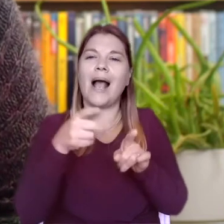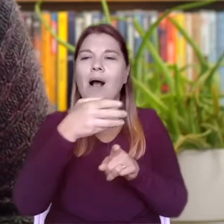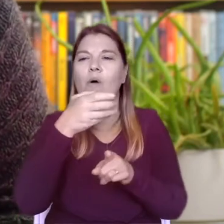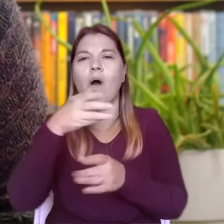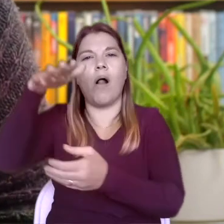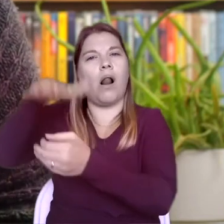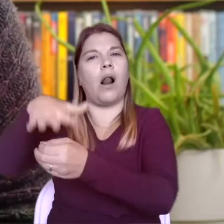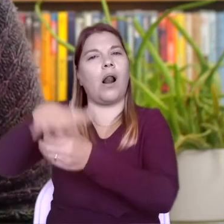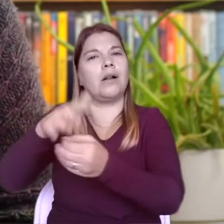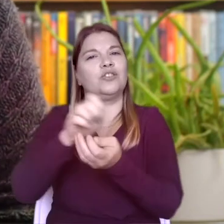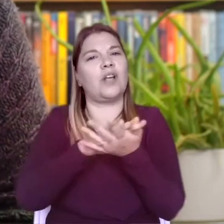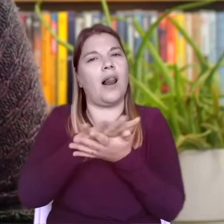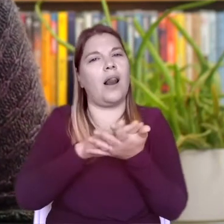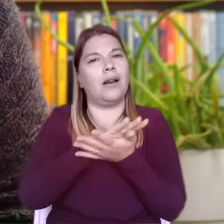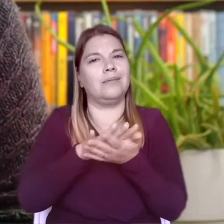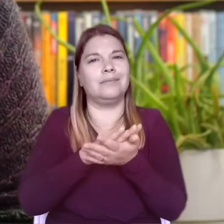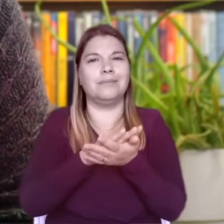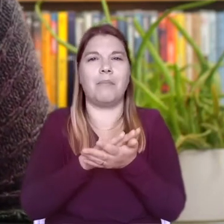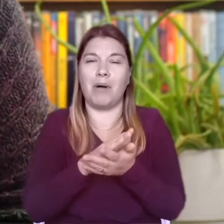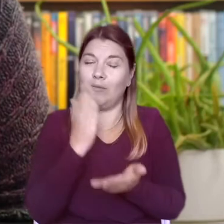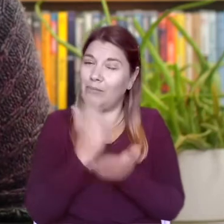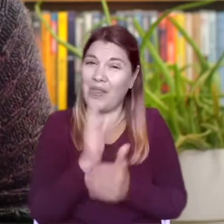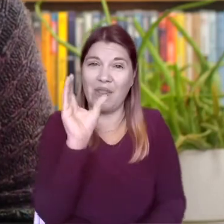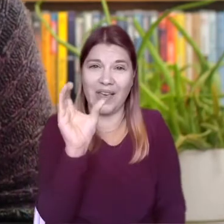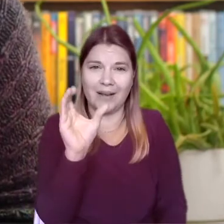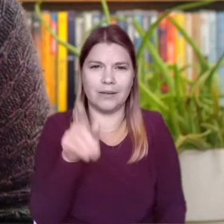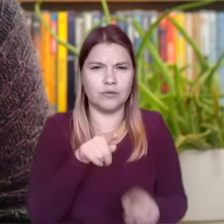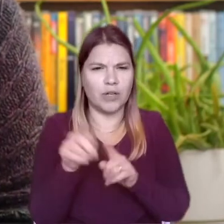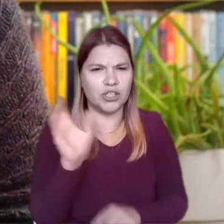is much thicker than the previous two liquids I'll give it a swish